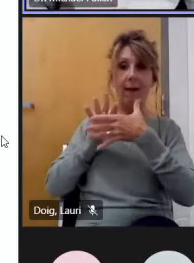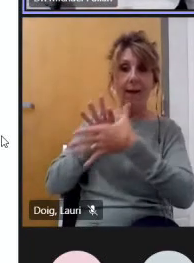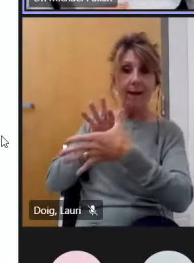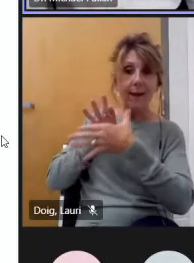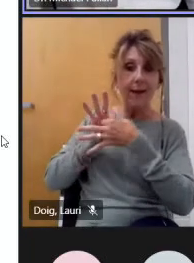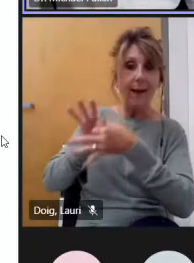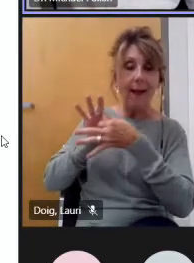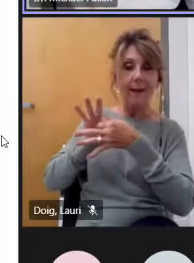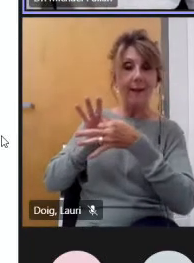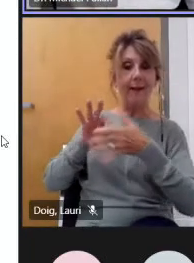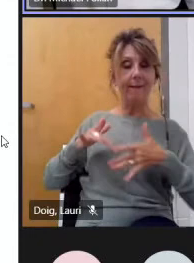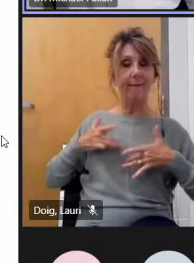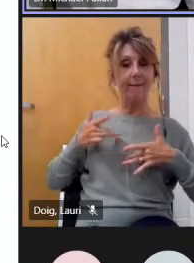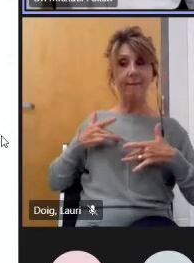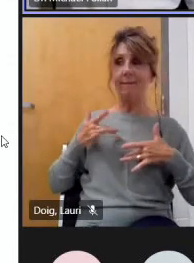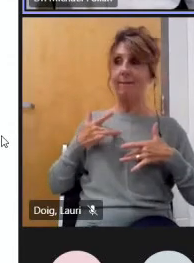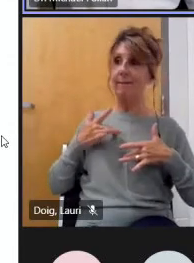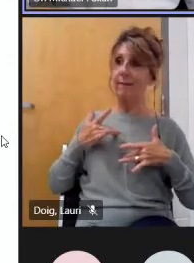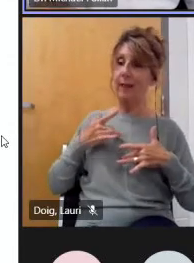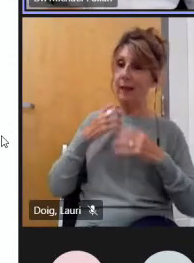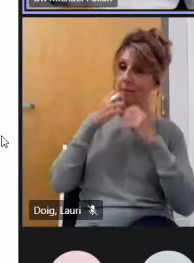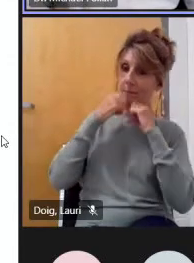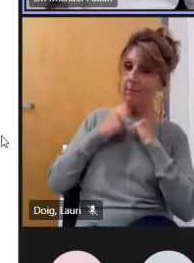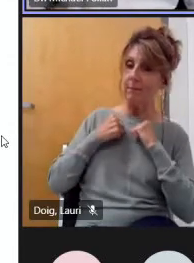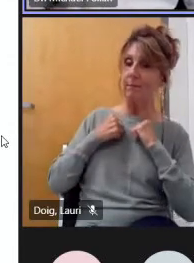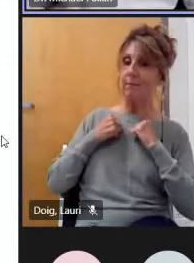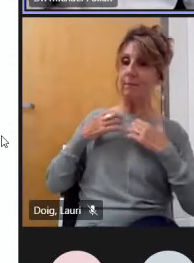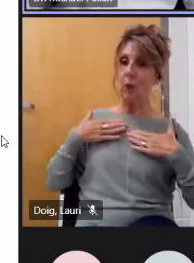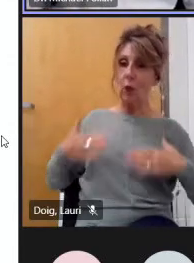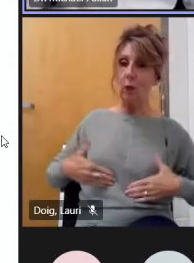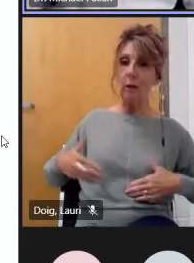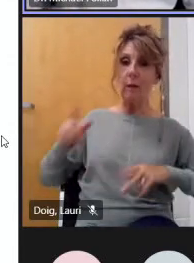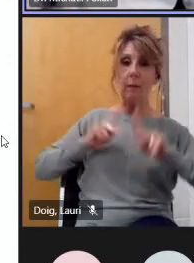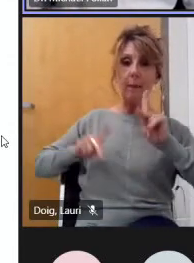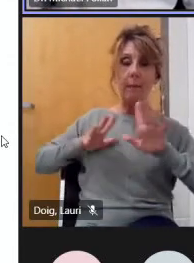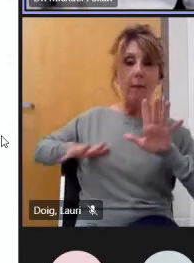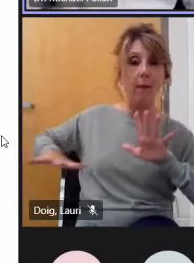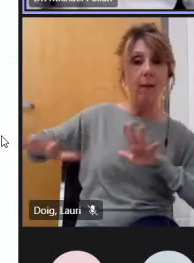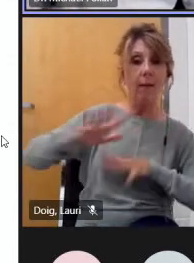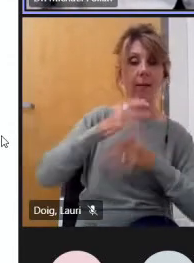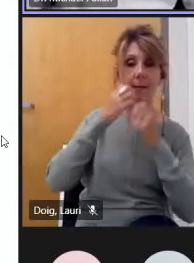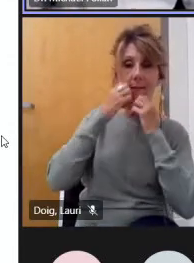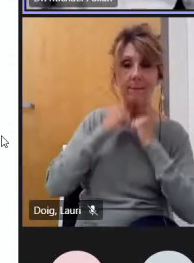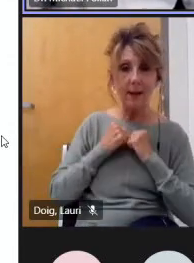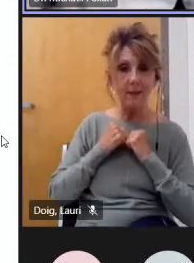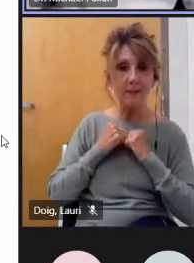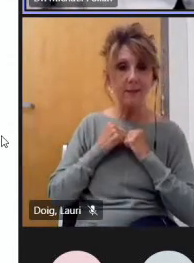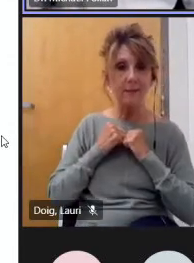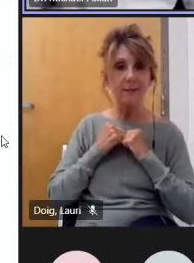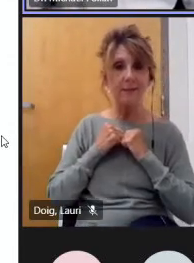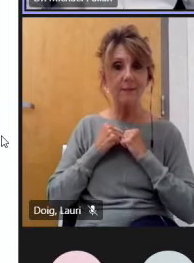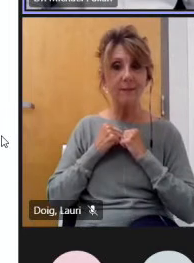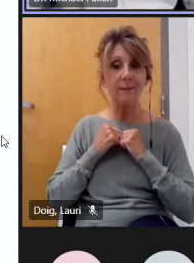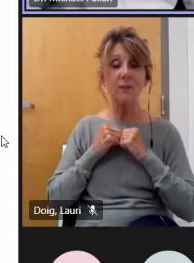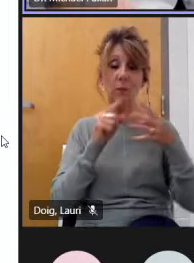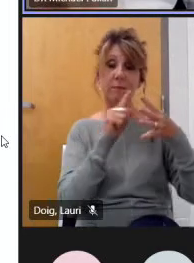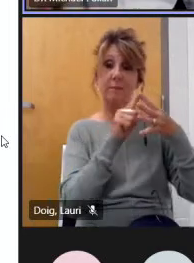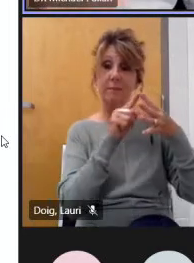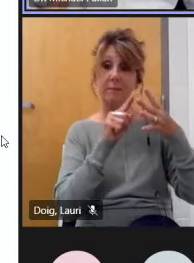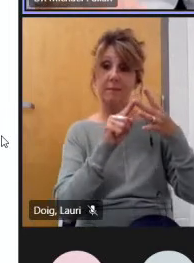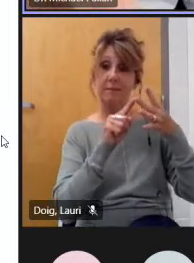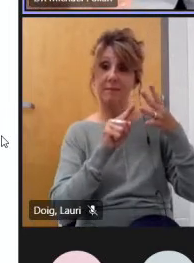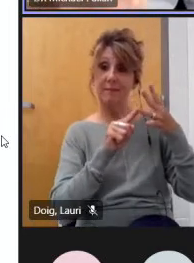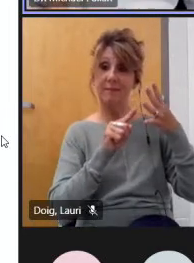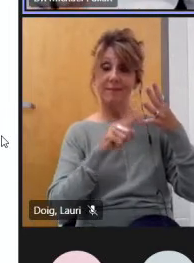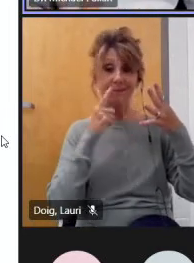do these through the learning design again these are although i'm putting them analytically here they're really basically about uh about